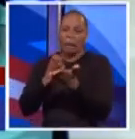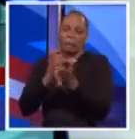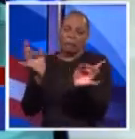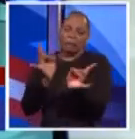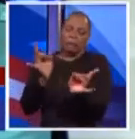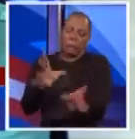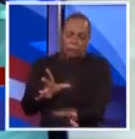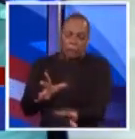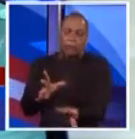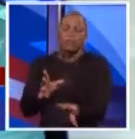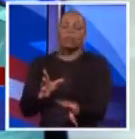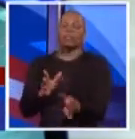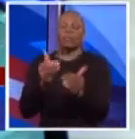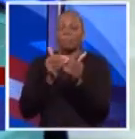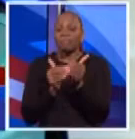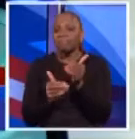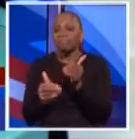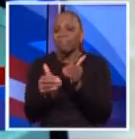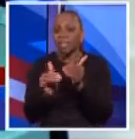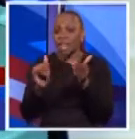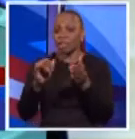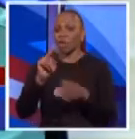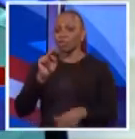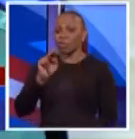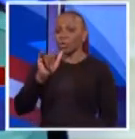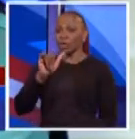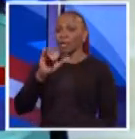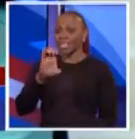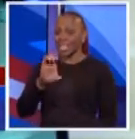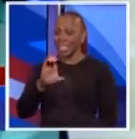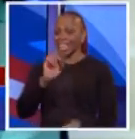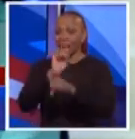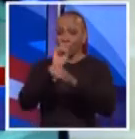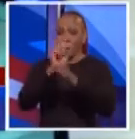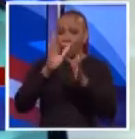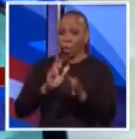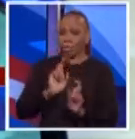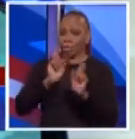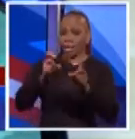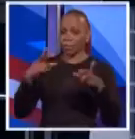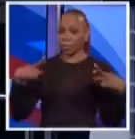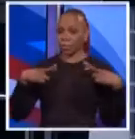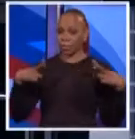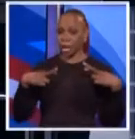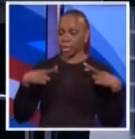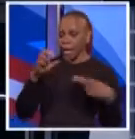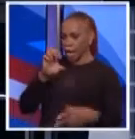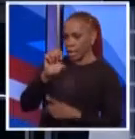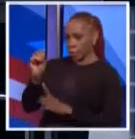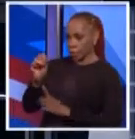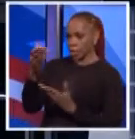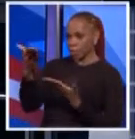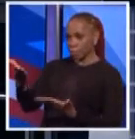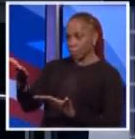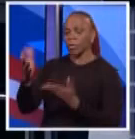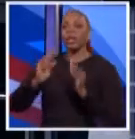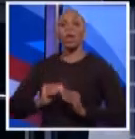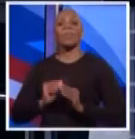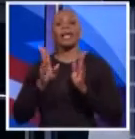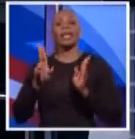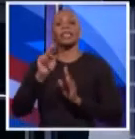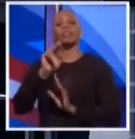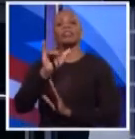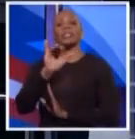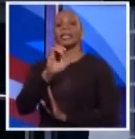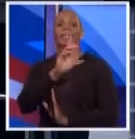forward, can New York City afford to give its workers pension? We can start with Mr. Spitzer. Well, first, let's be very clear. New York is not